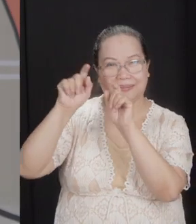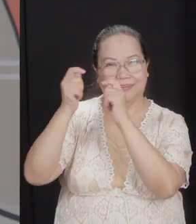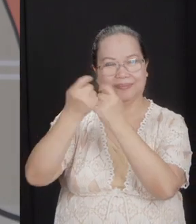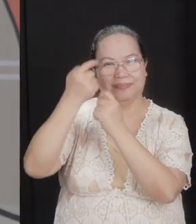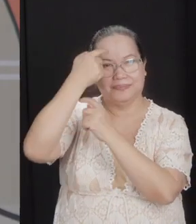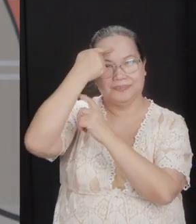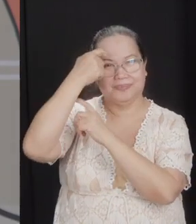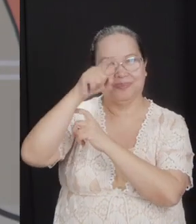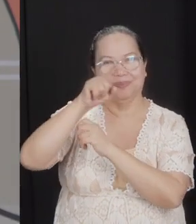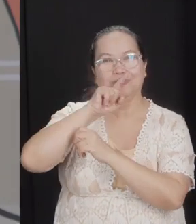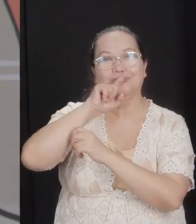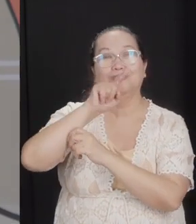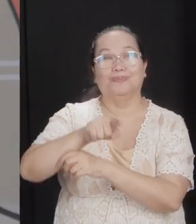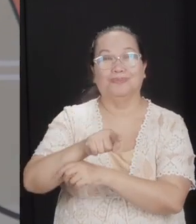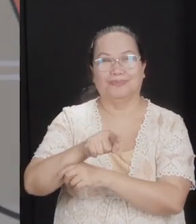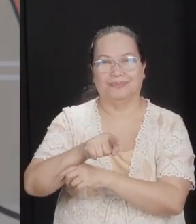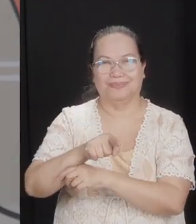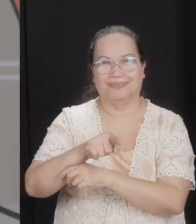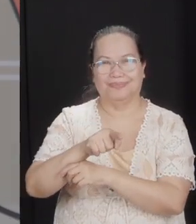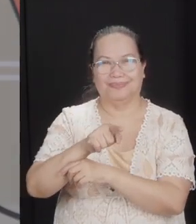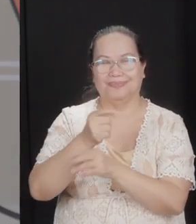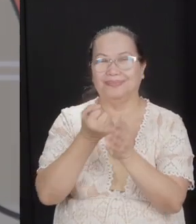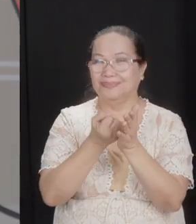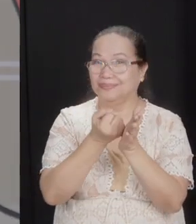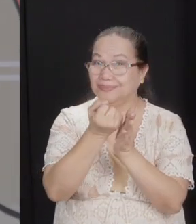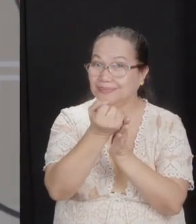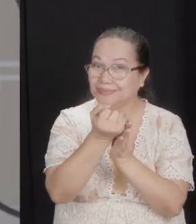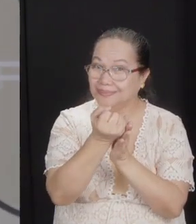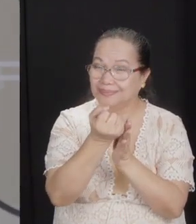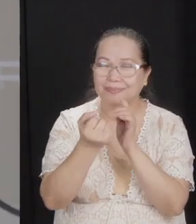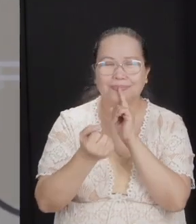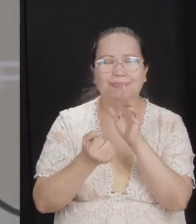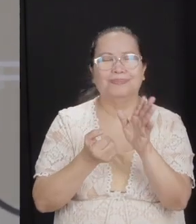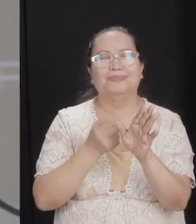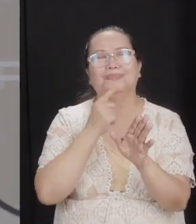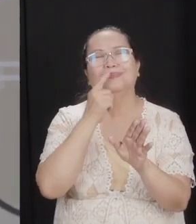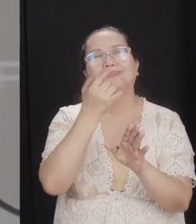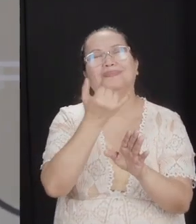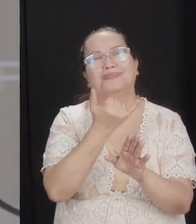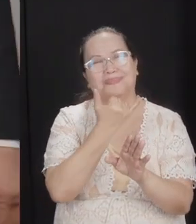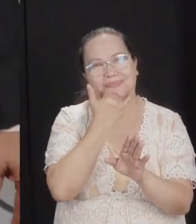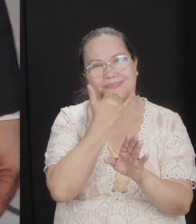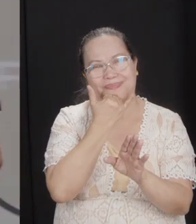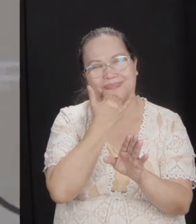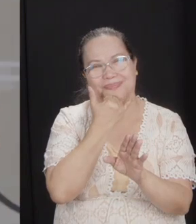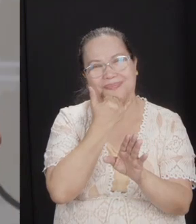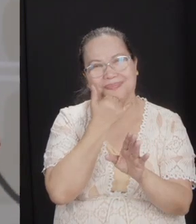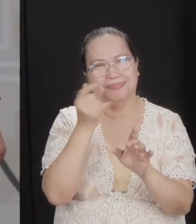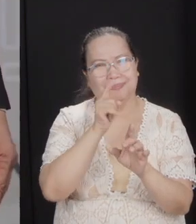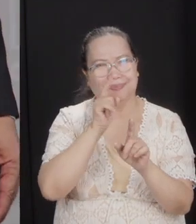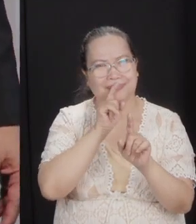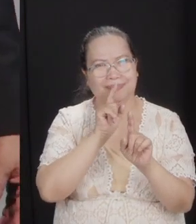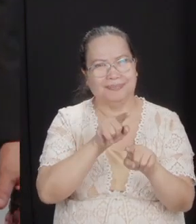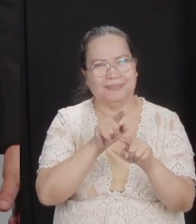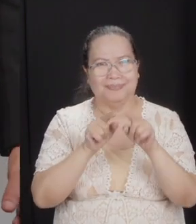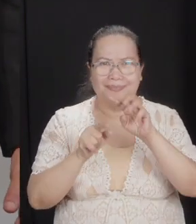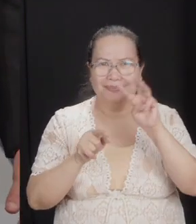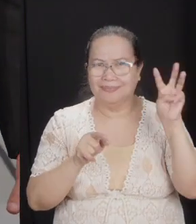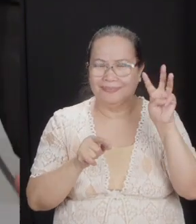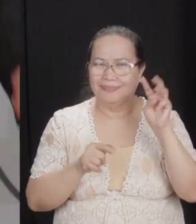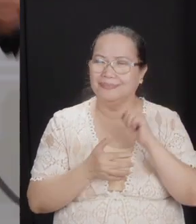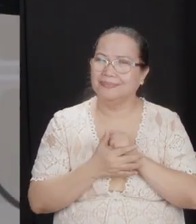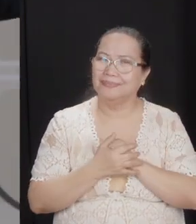Because it was true. They were sincere. While they were sincerely wrong, they were sincere. What was the response of the other side?